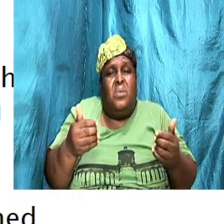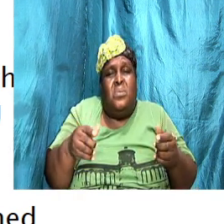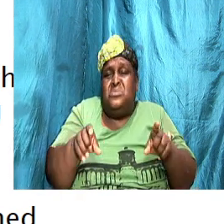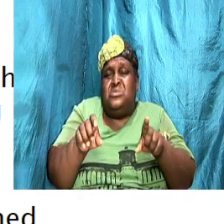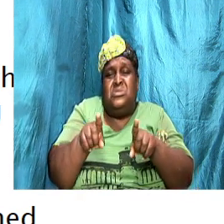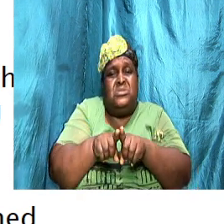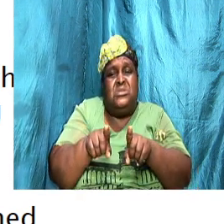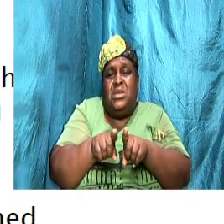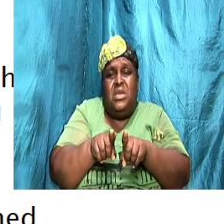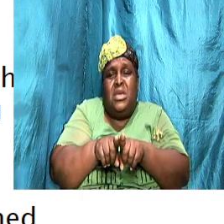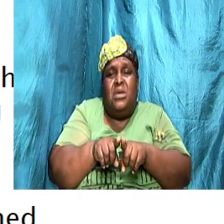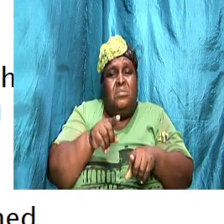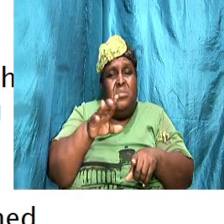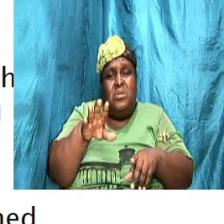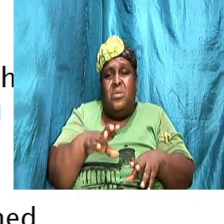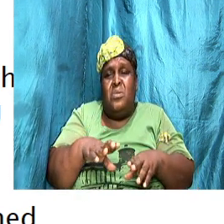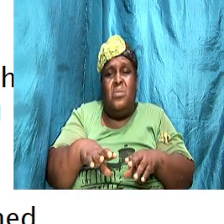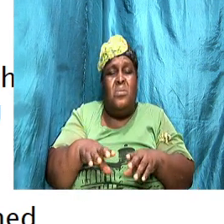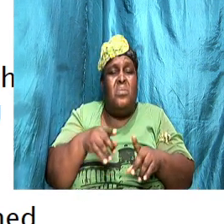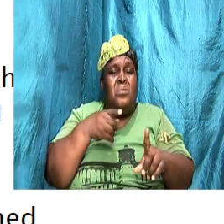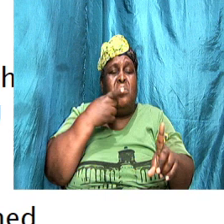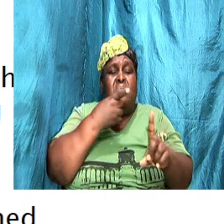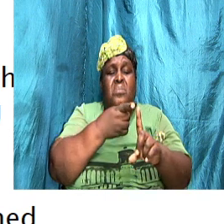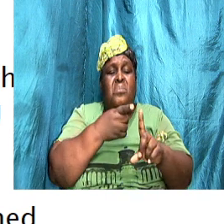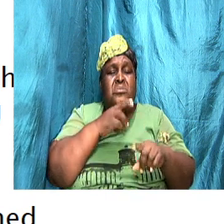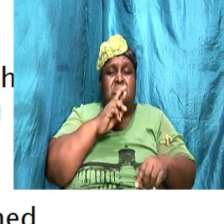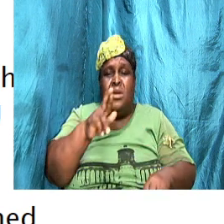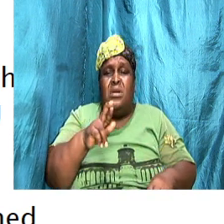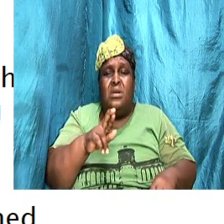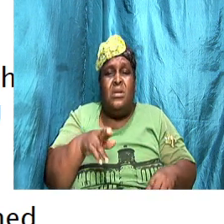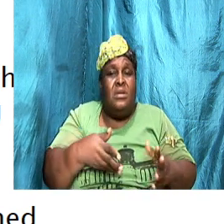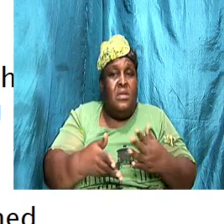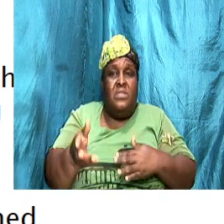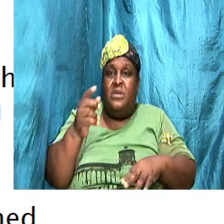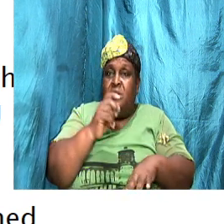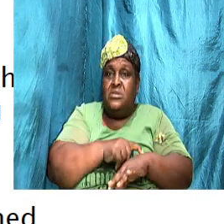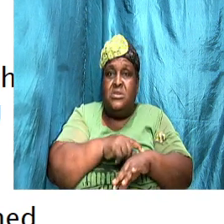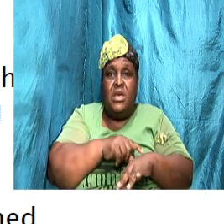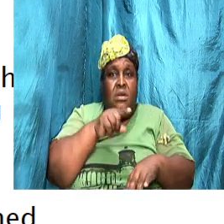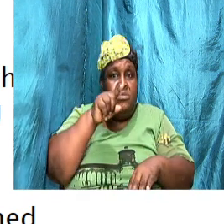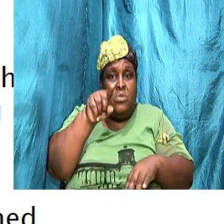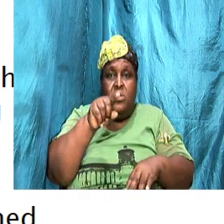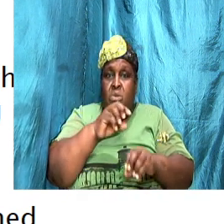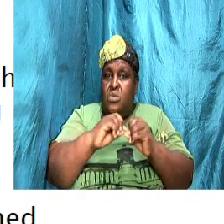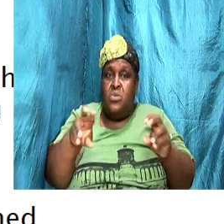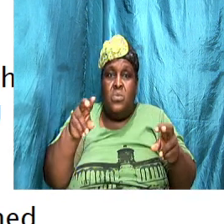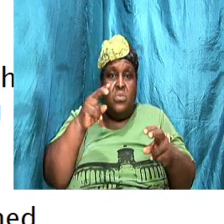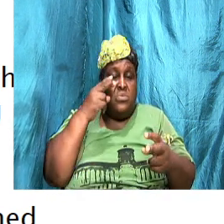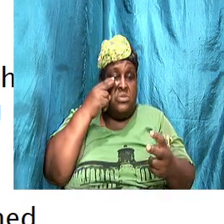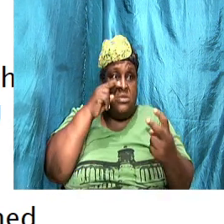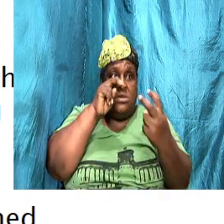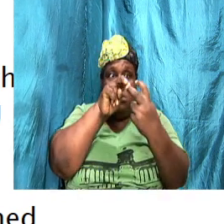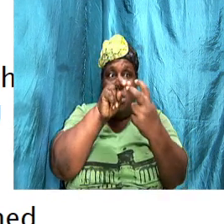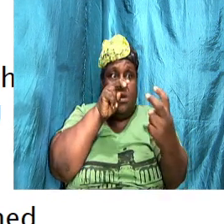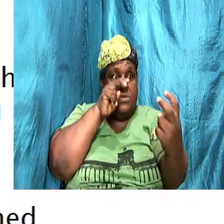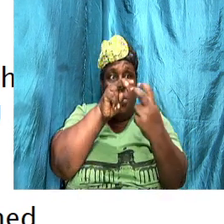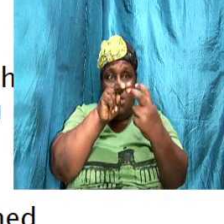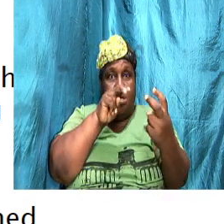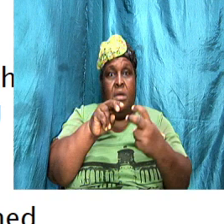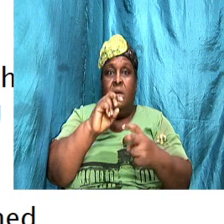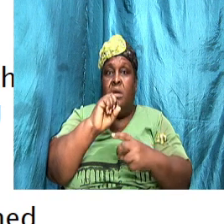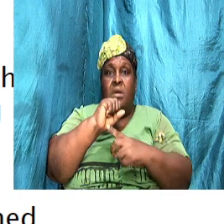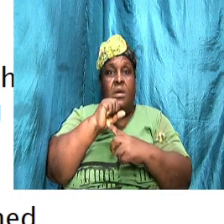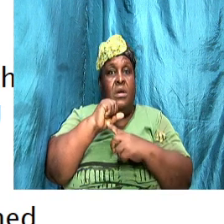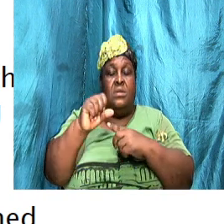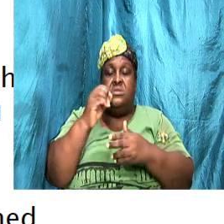there will be times when you just don't see eye to eye on a certain situation even